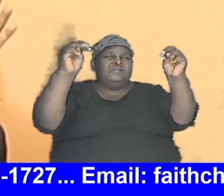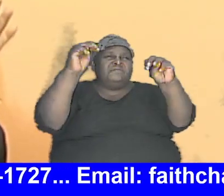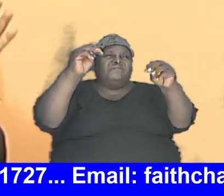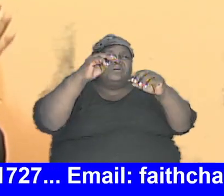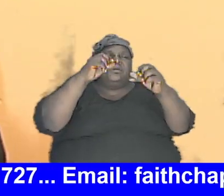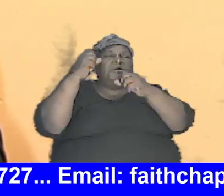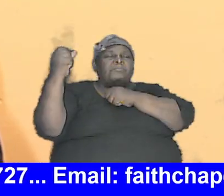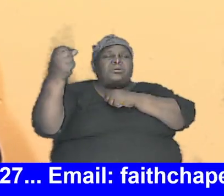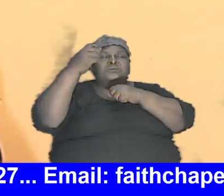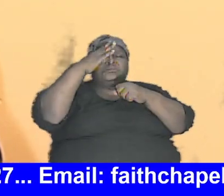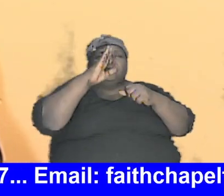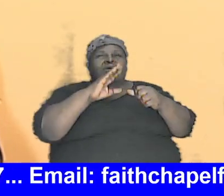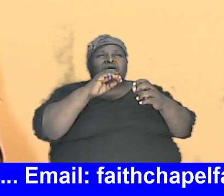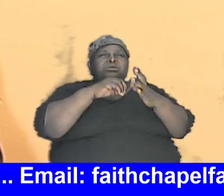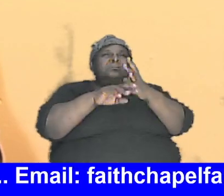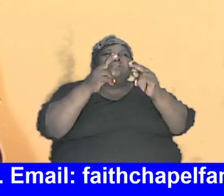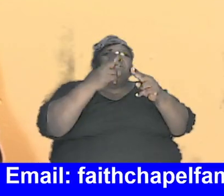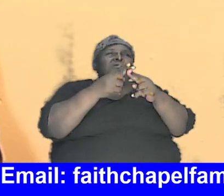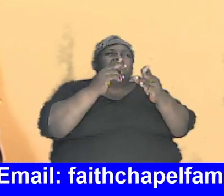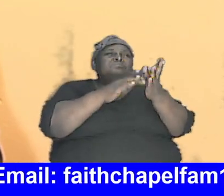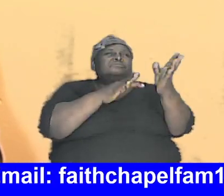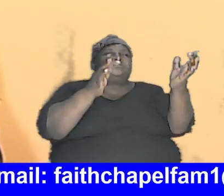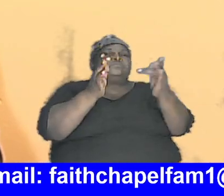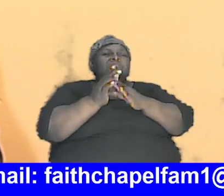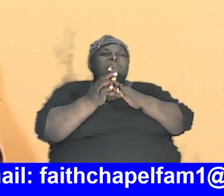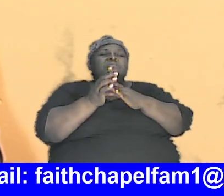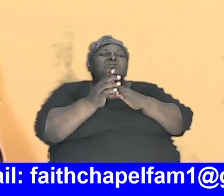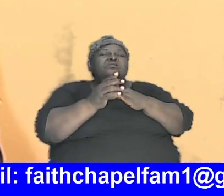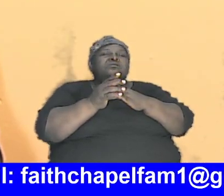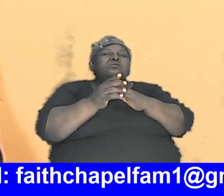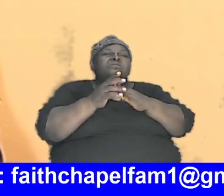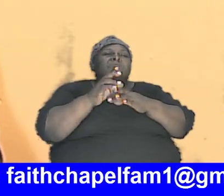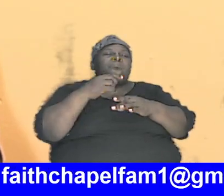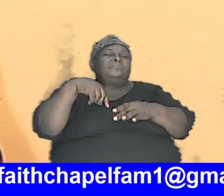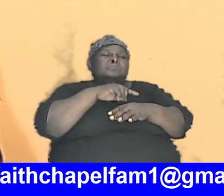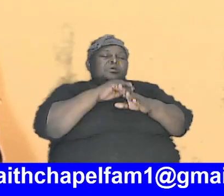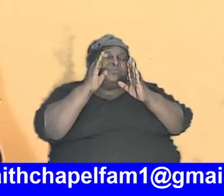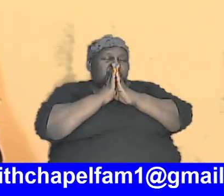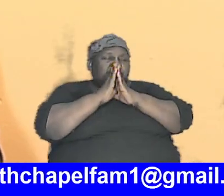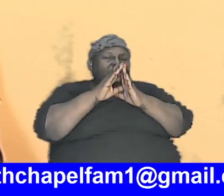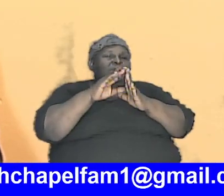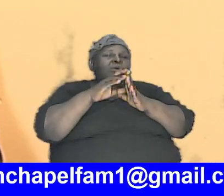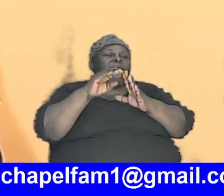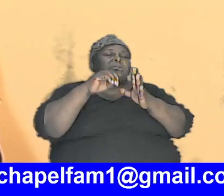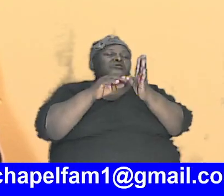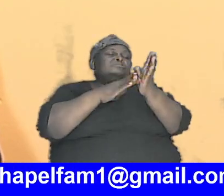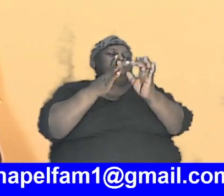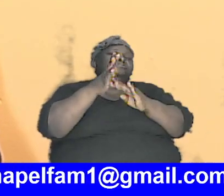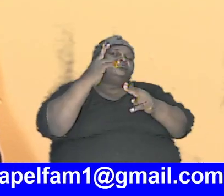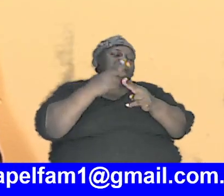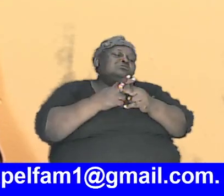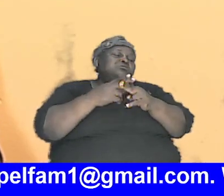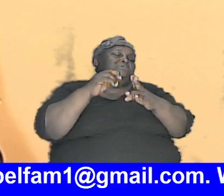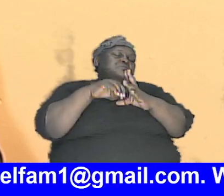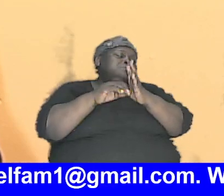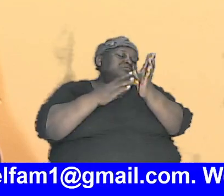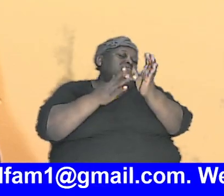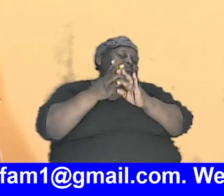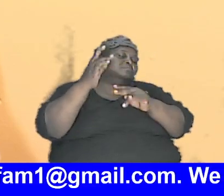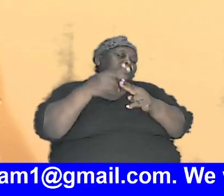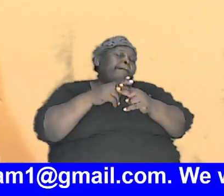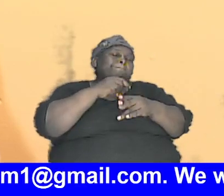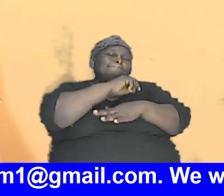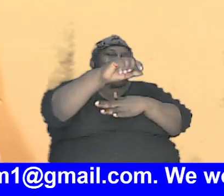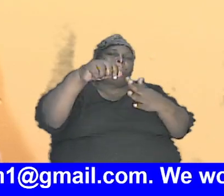you mighty God in the name of Jesus Christ we pray in Jesus name in Jesus name